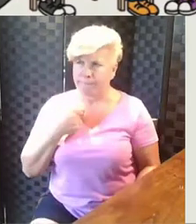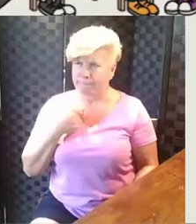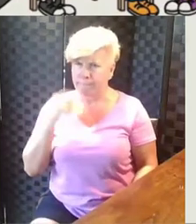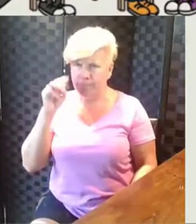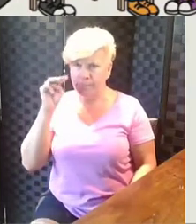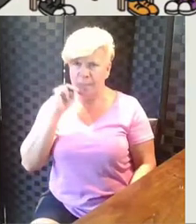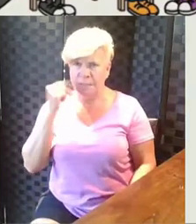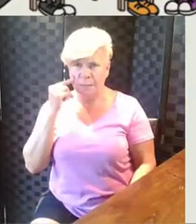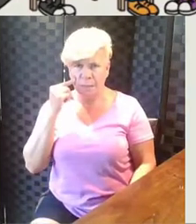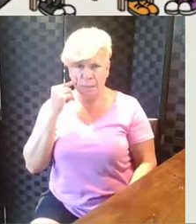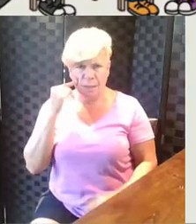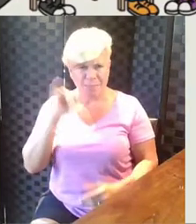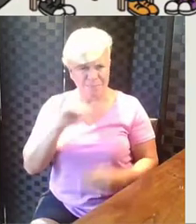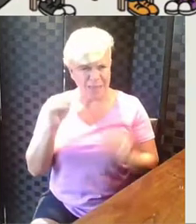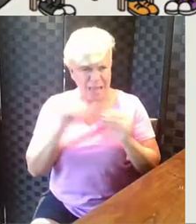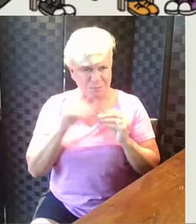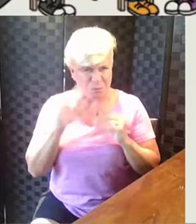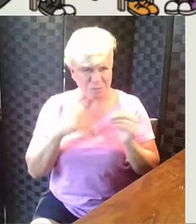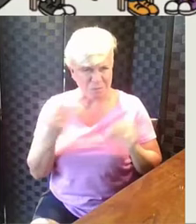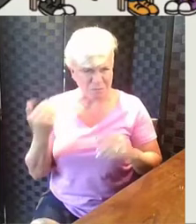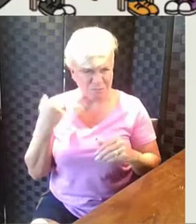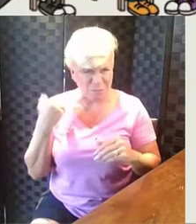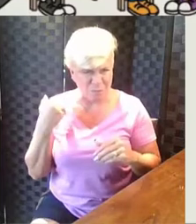that's more than they had to earn before.